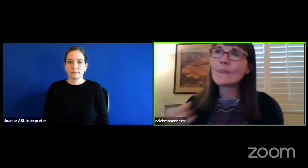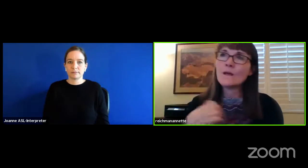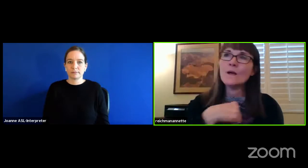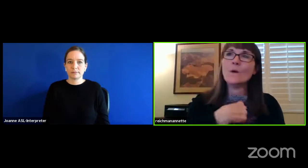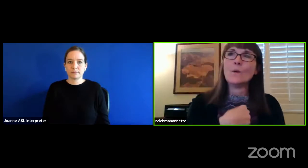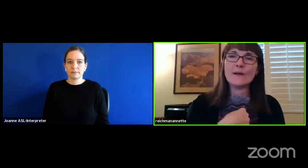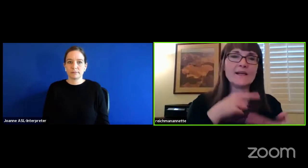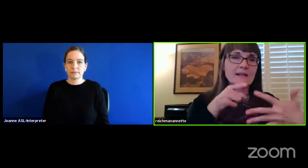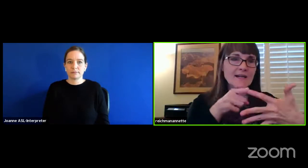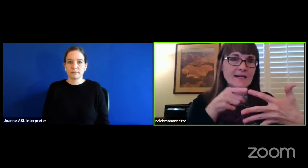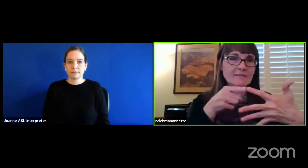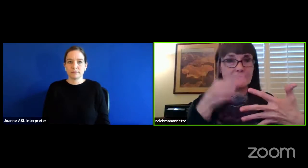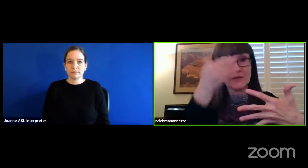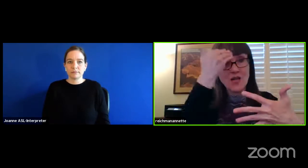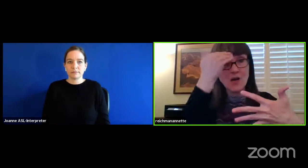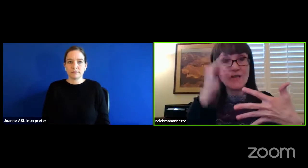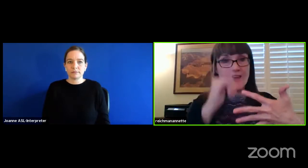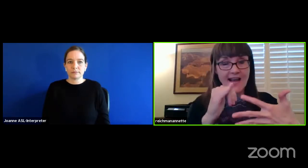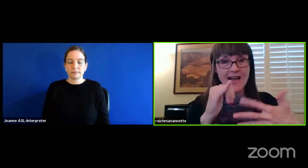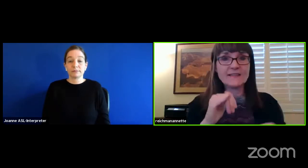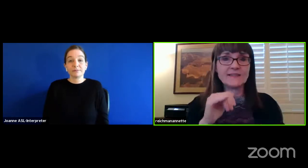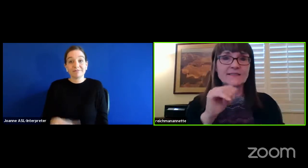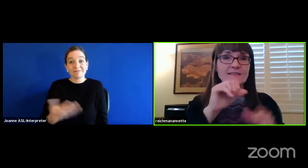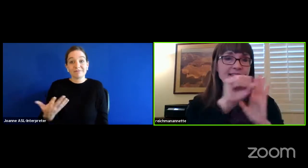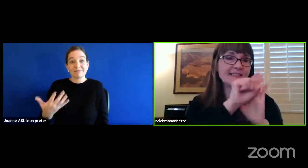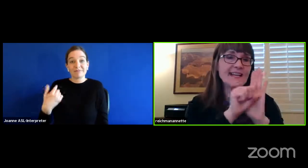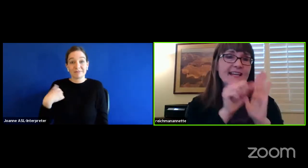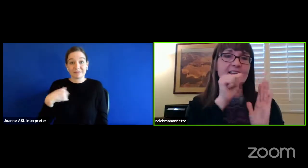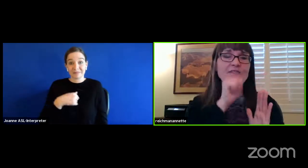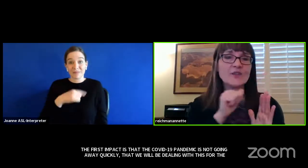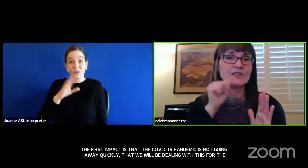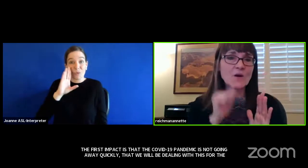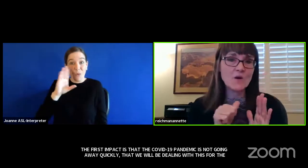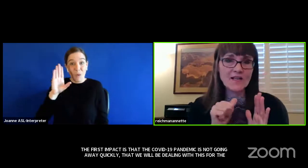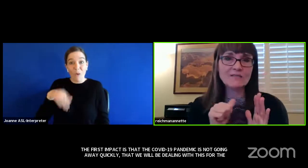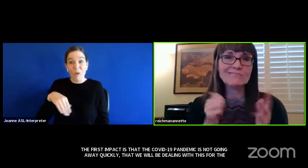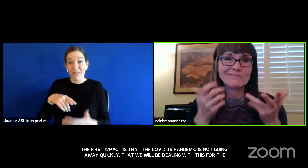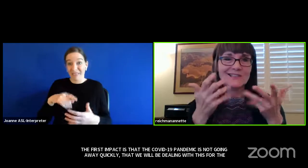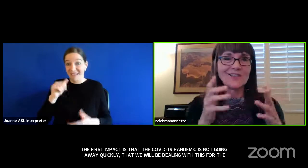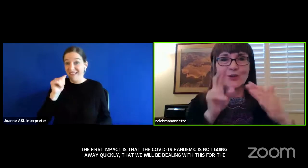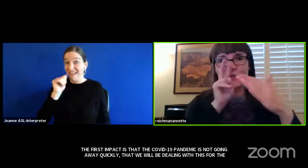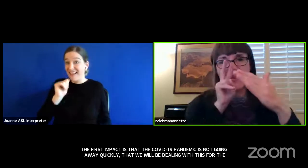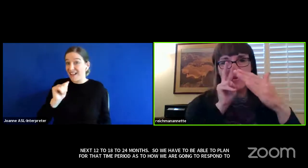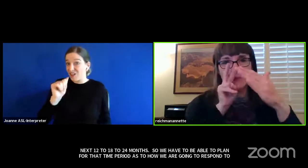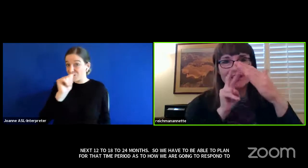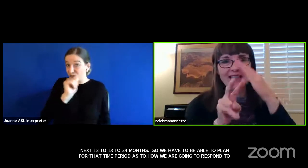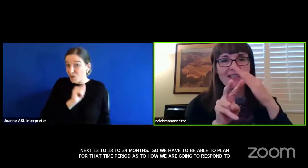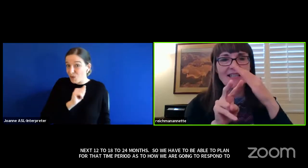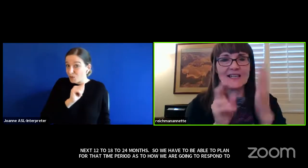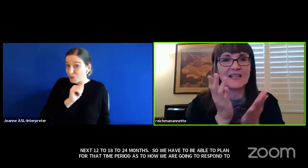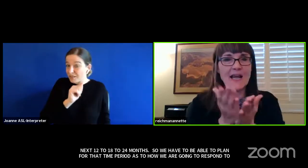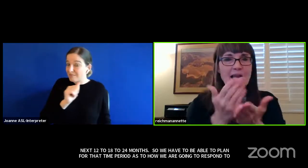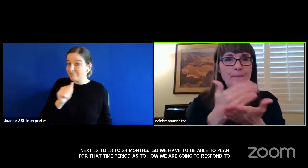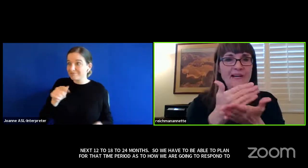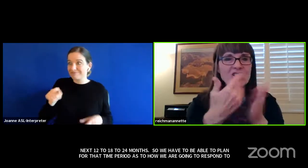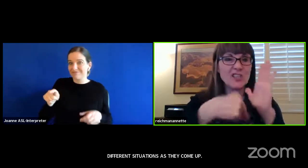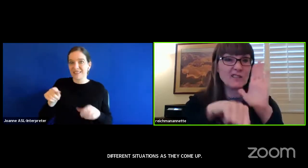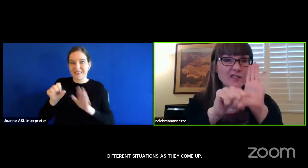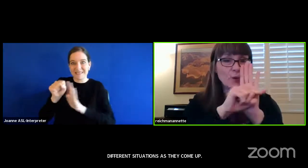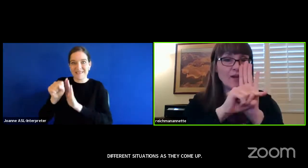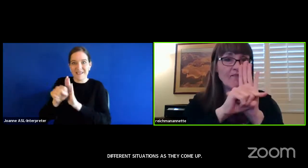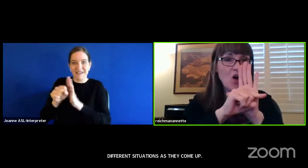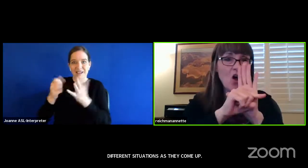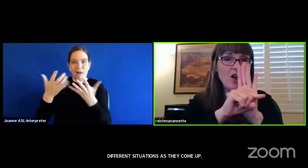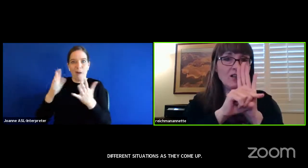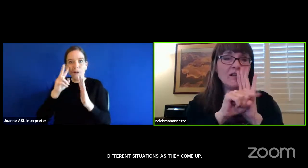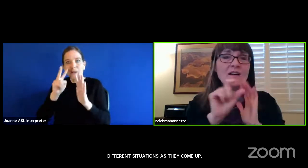We know that the state of Arizona is already predicting a budget